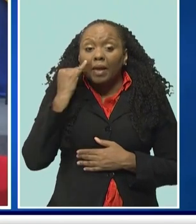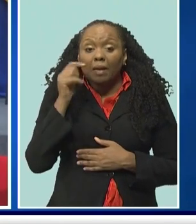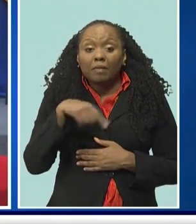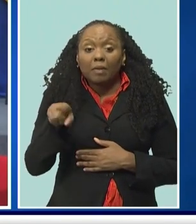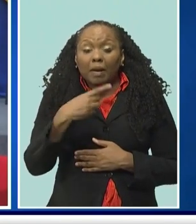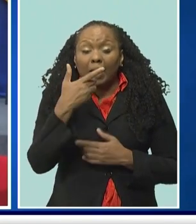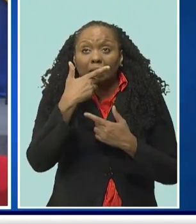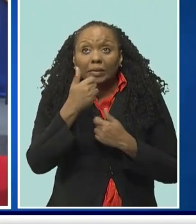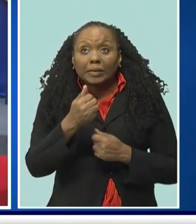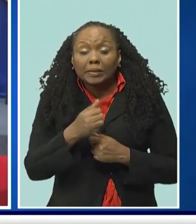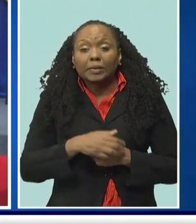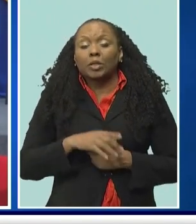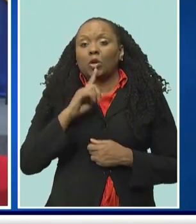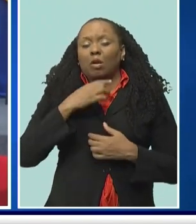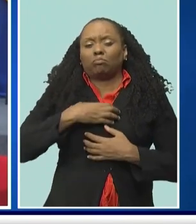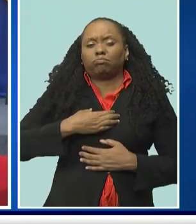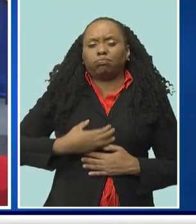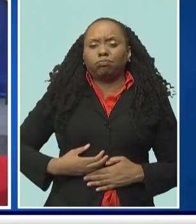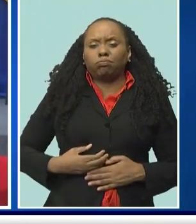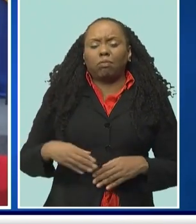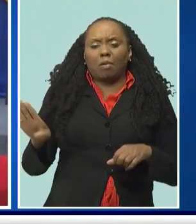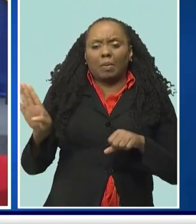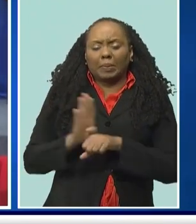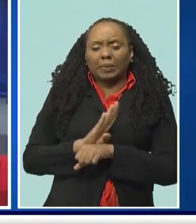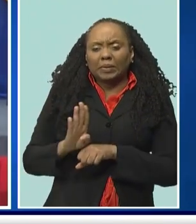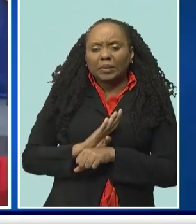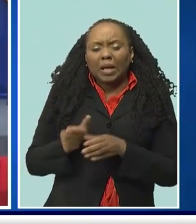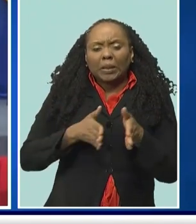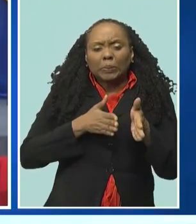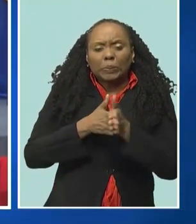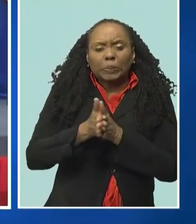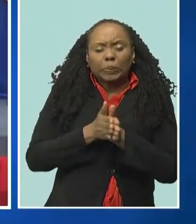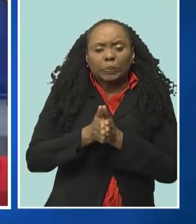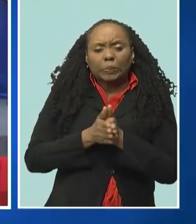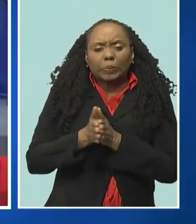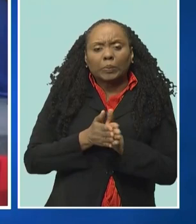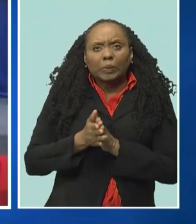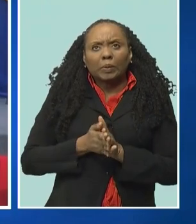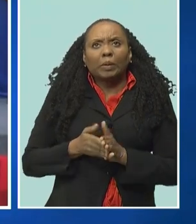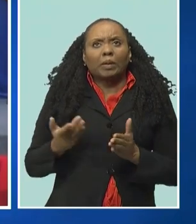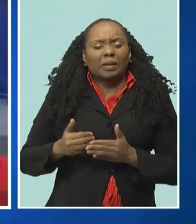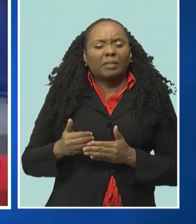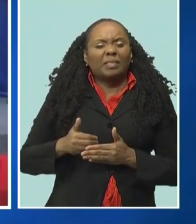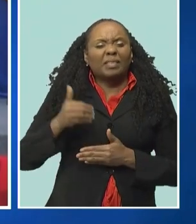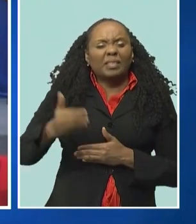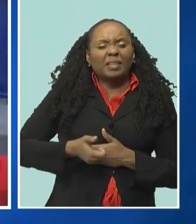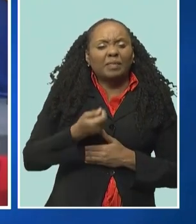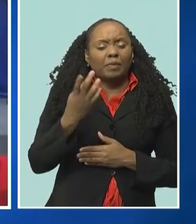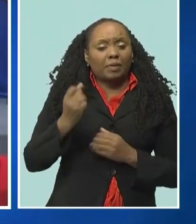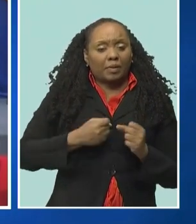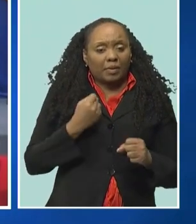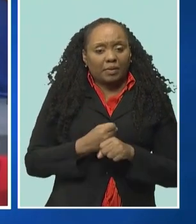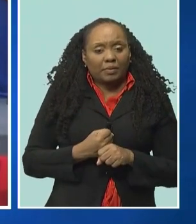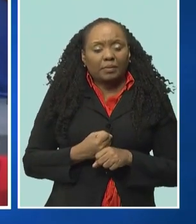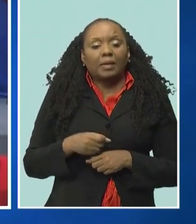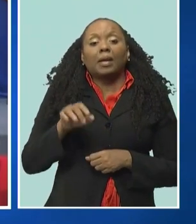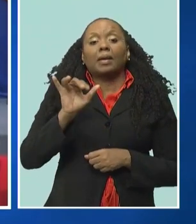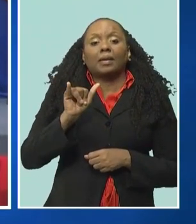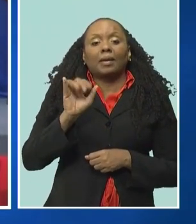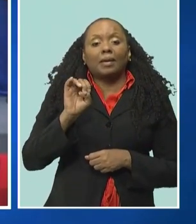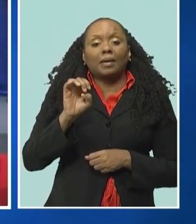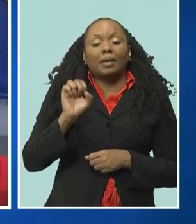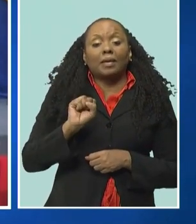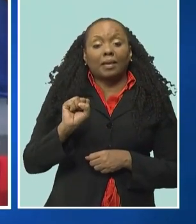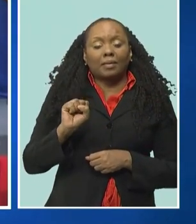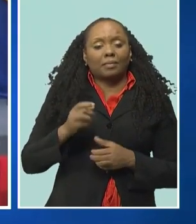very passionate about pursuing business, in another couple years, Yes is offering a